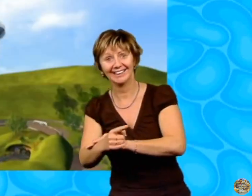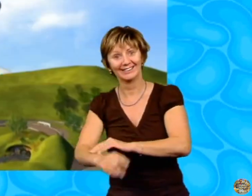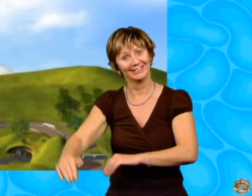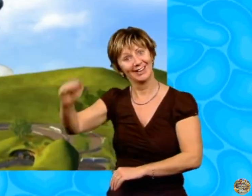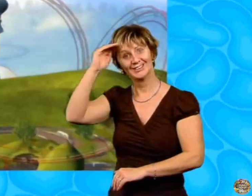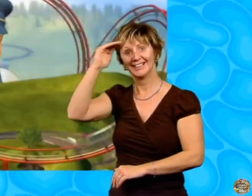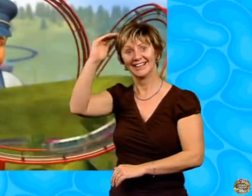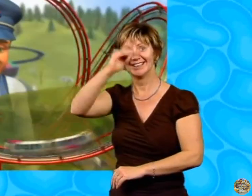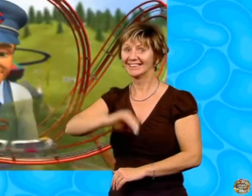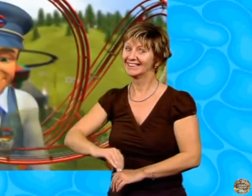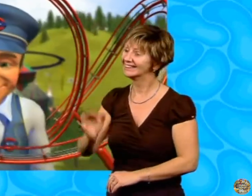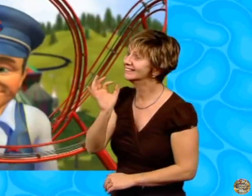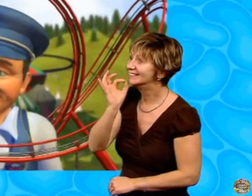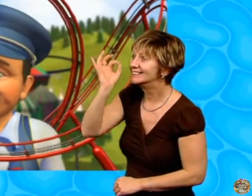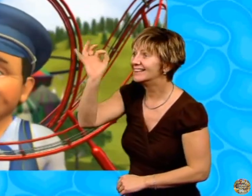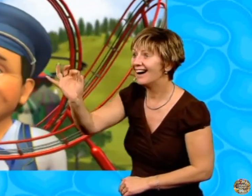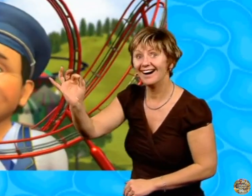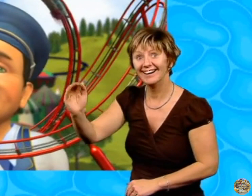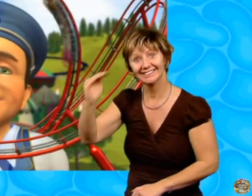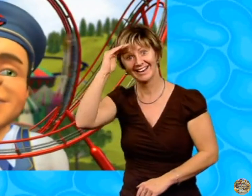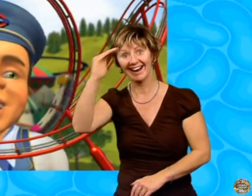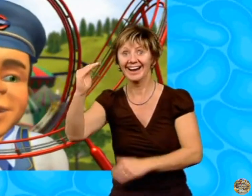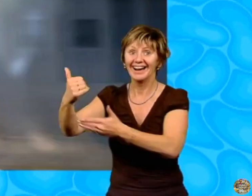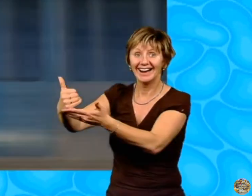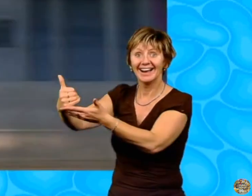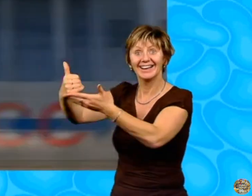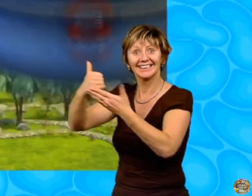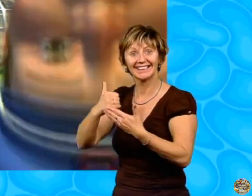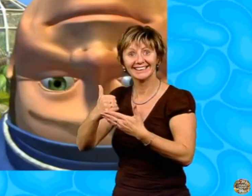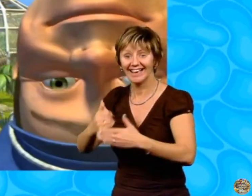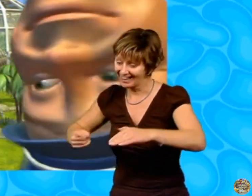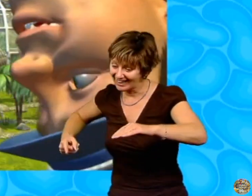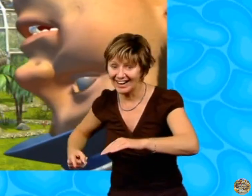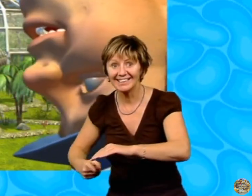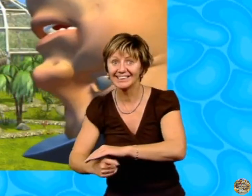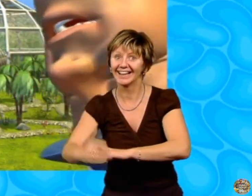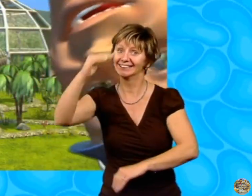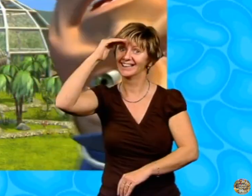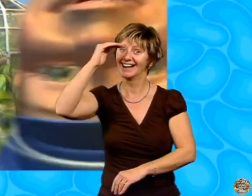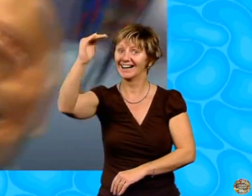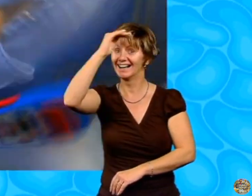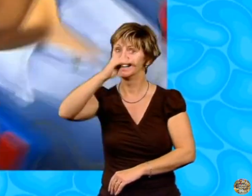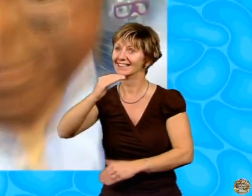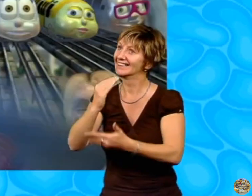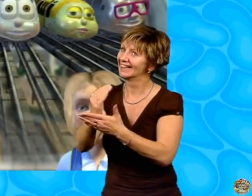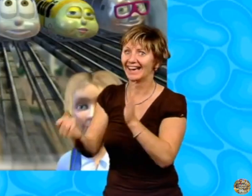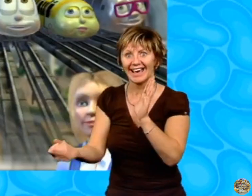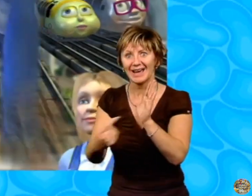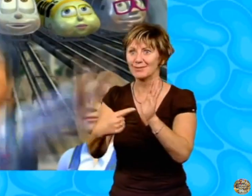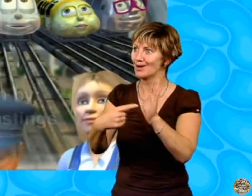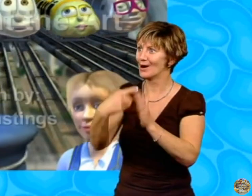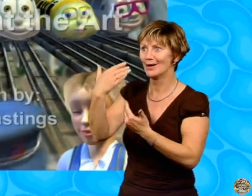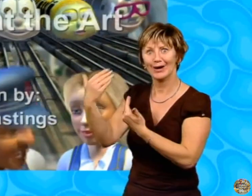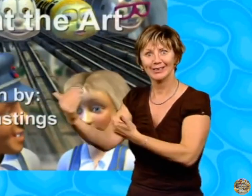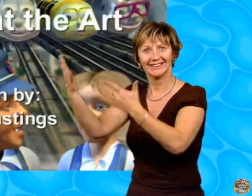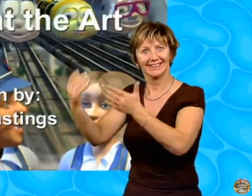Just ask Ernie. Underground Ernie. The important